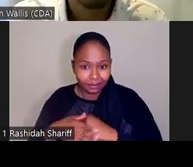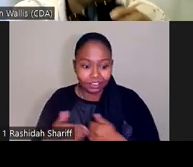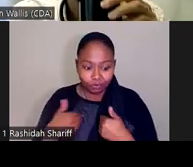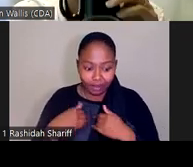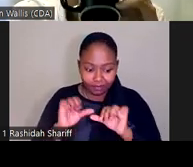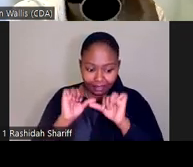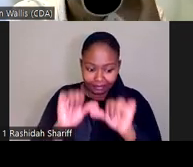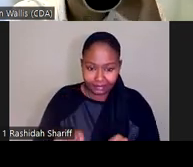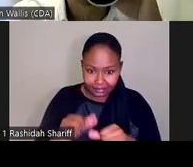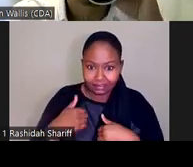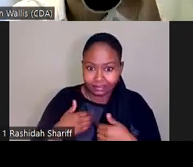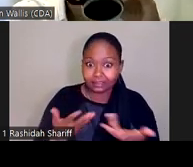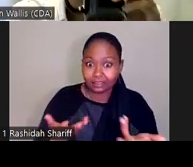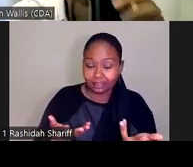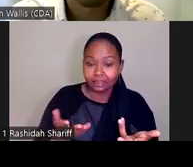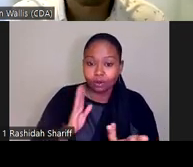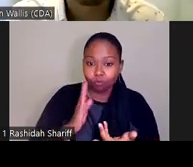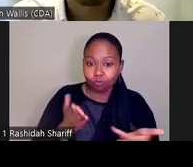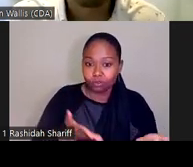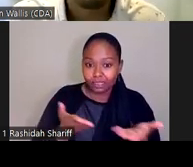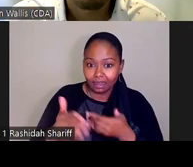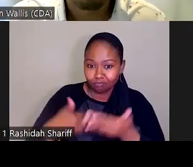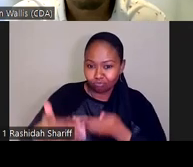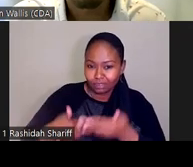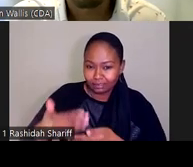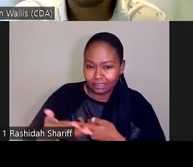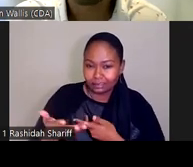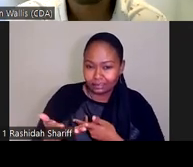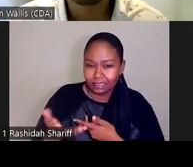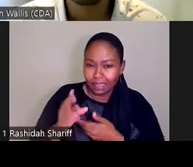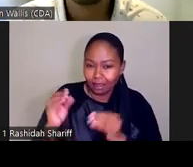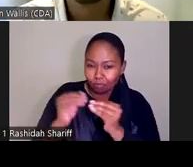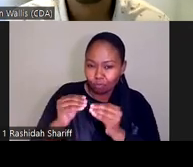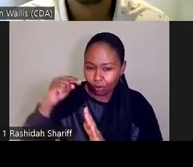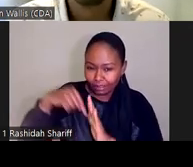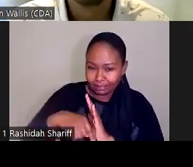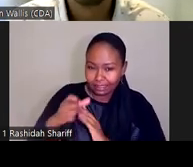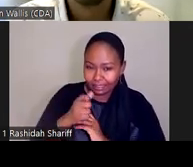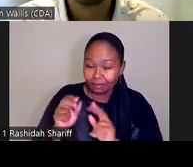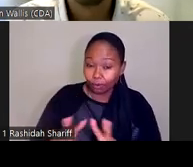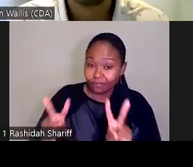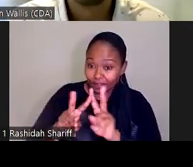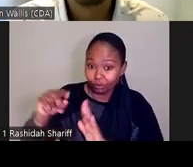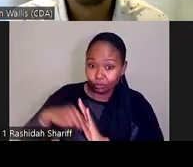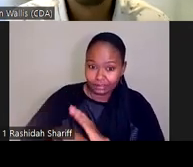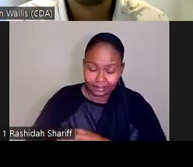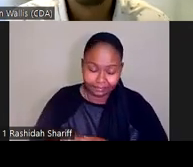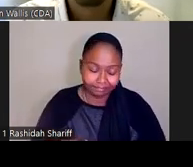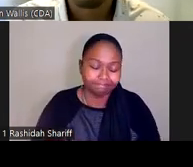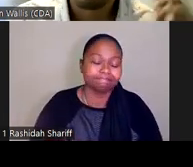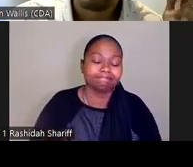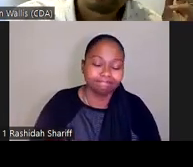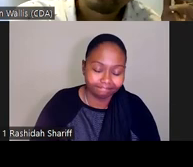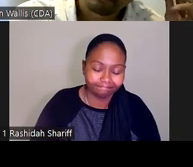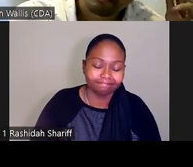framework that we can apply across NPA-related work streams will lead to more insights and more valuable insights. So with that, I'm going hand it